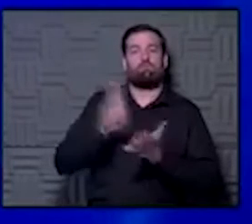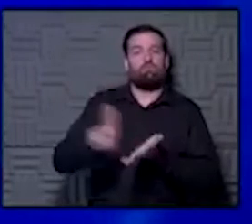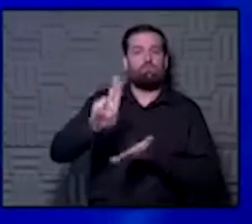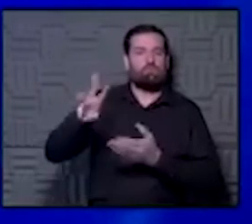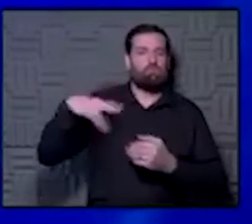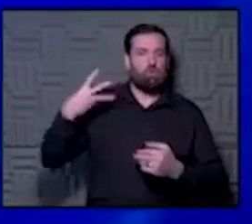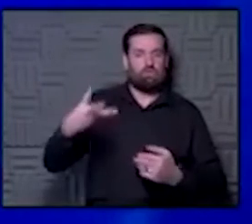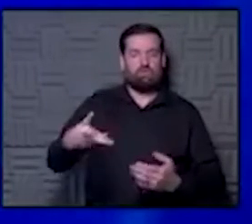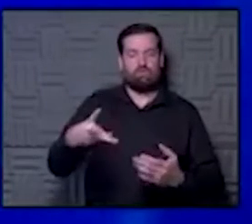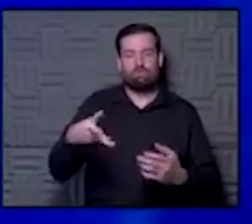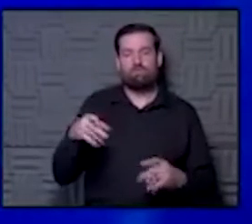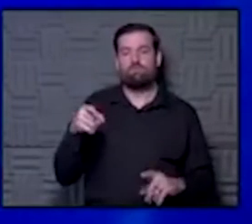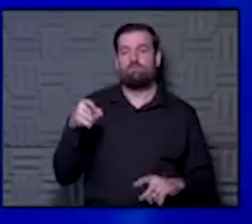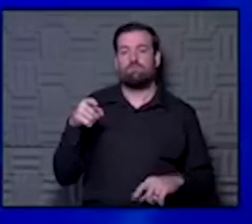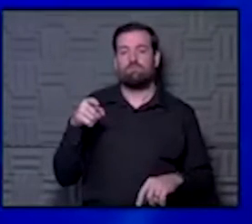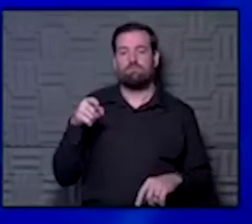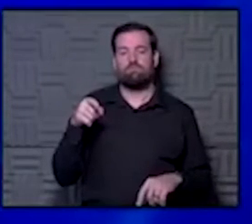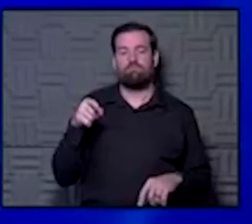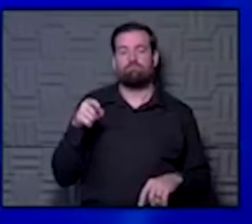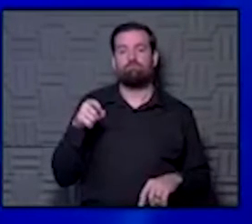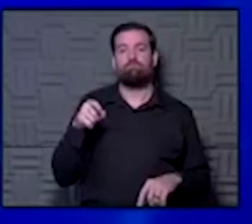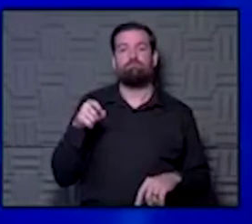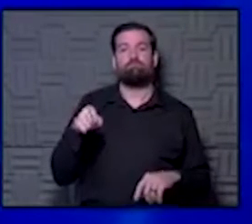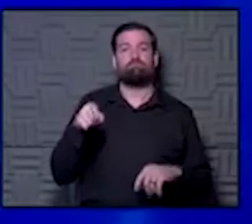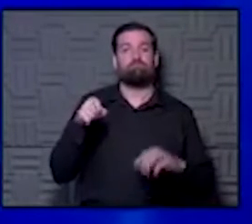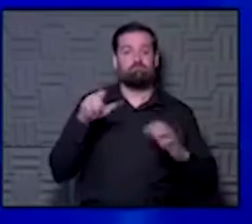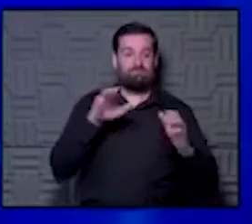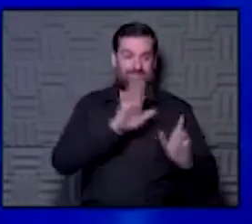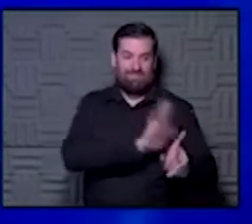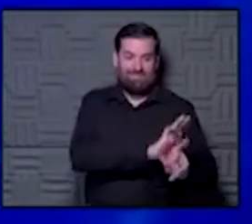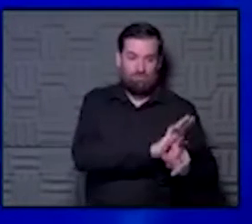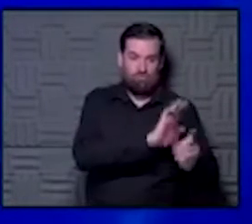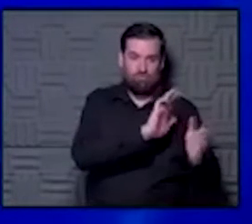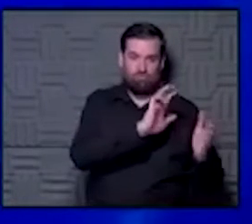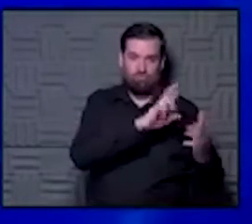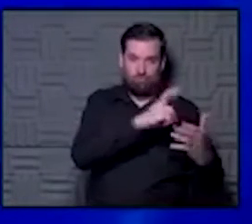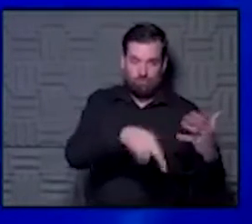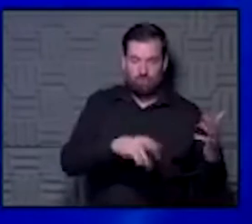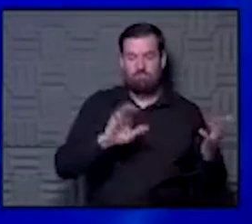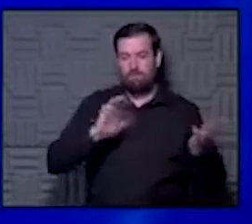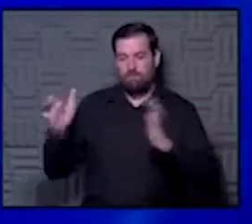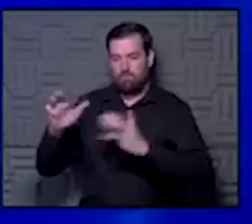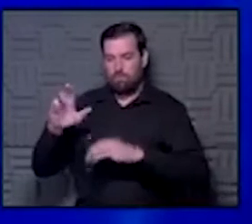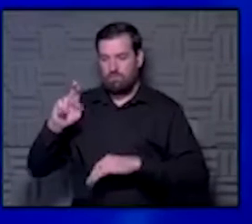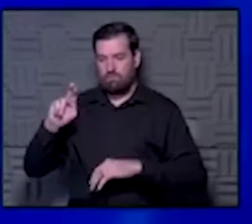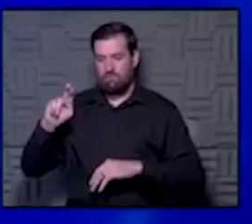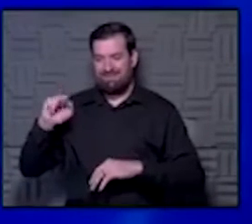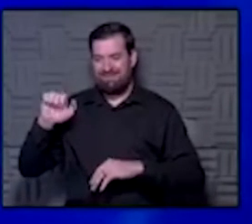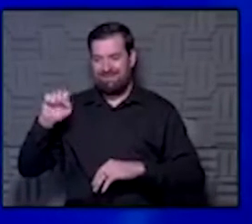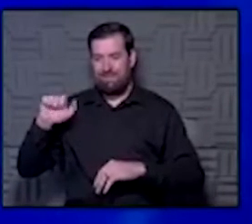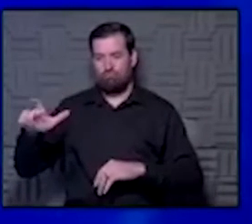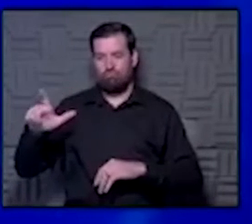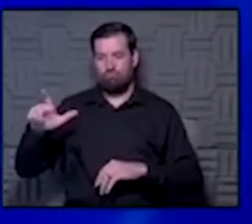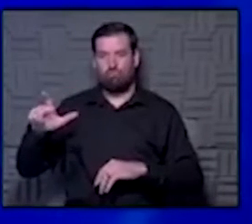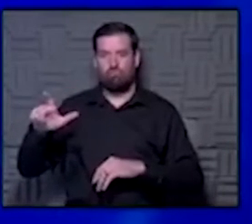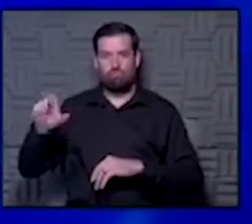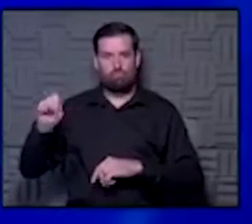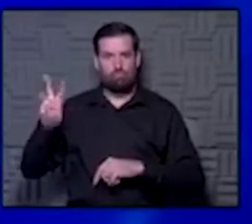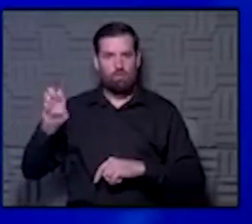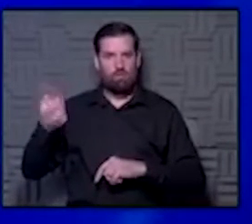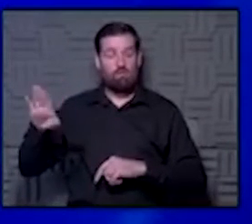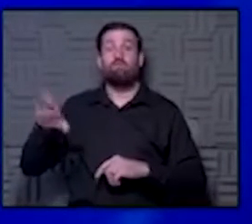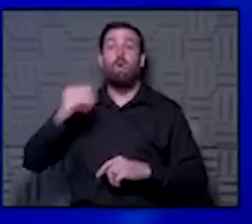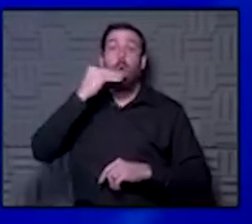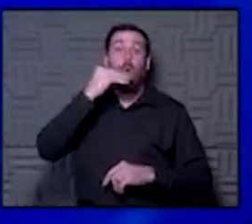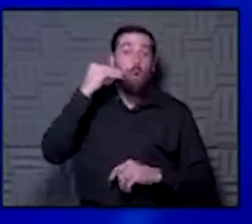you in St. Louis, I think, that compared their results to nasal swab. And in that one, it's a home testing kit that